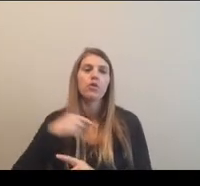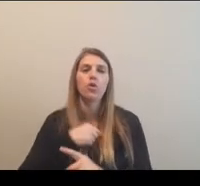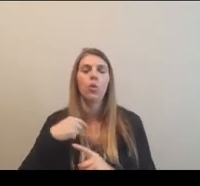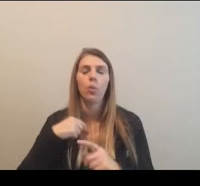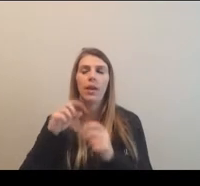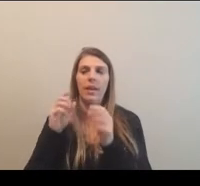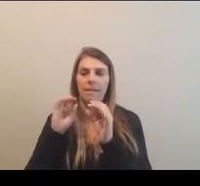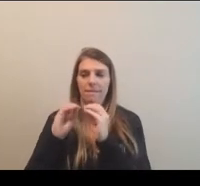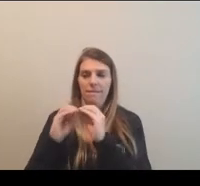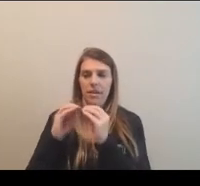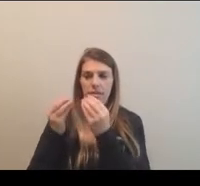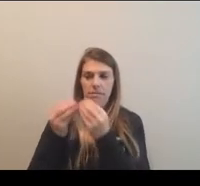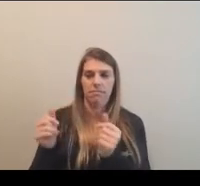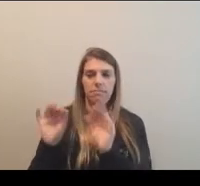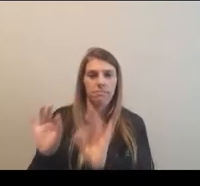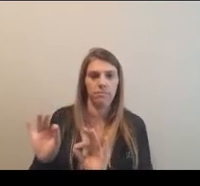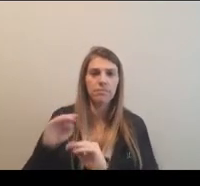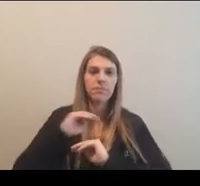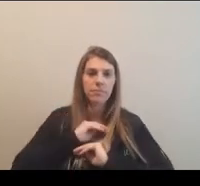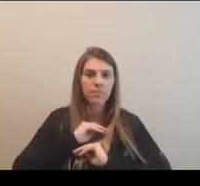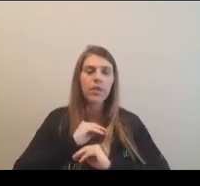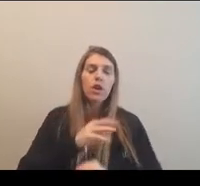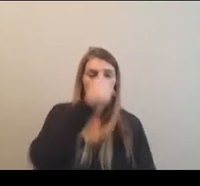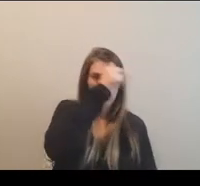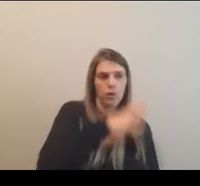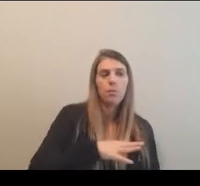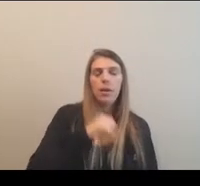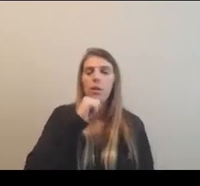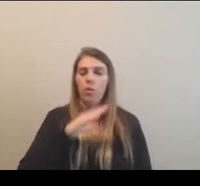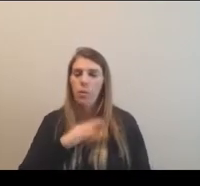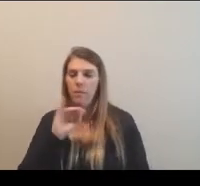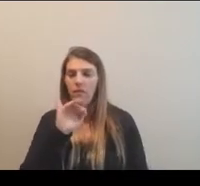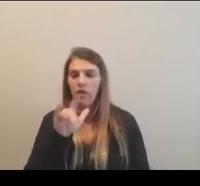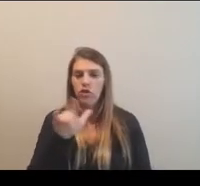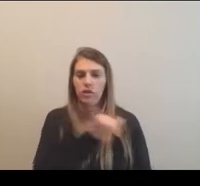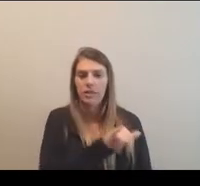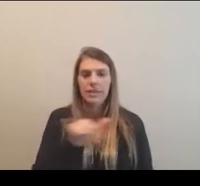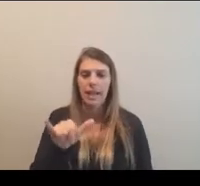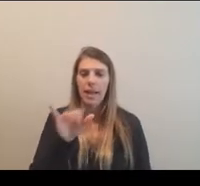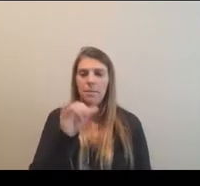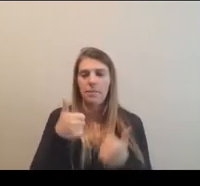rectified. And so, uh, both the men's and women's officials will have the same game fees.